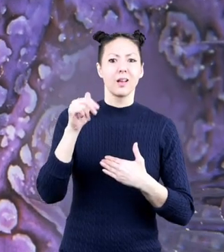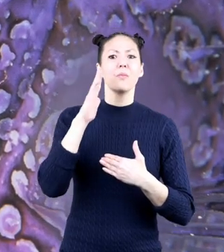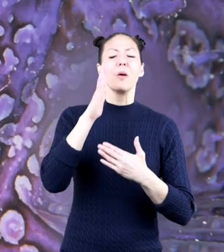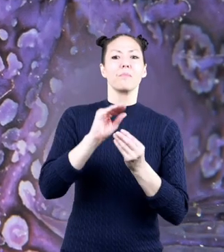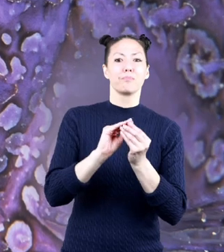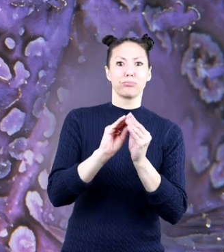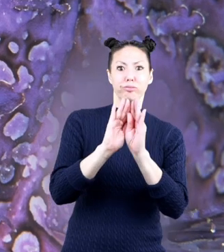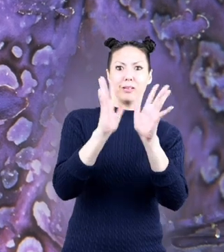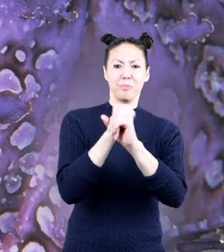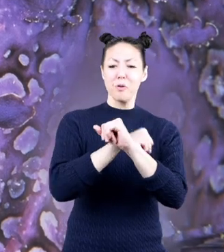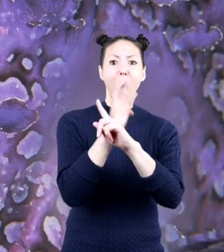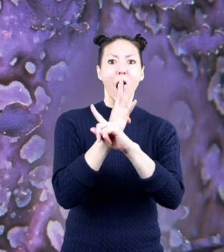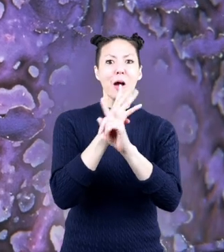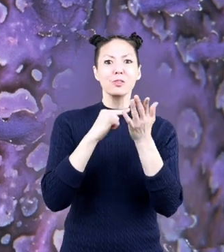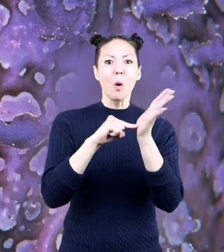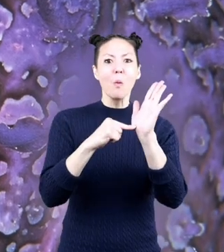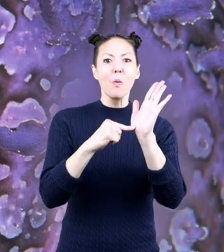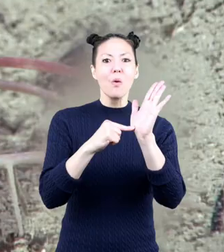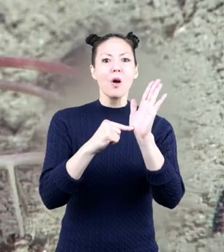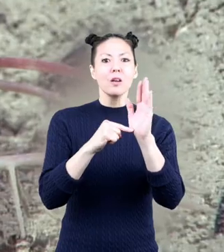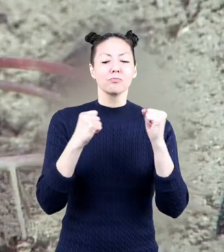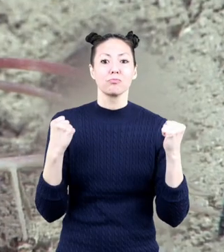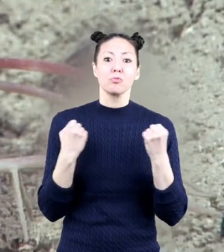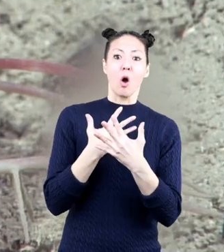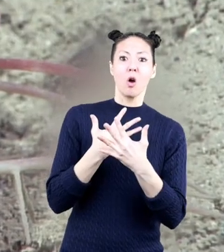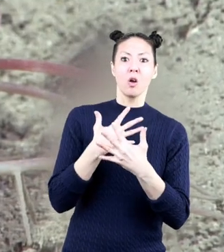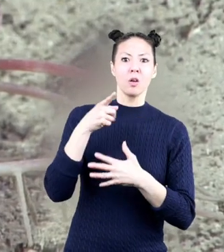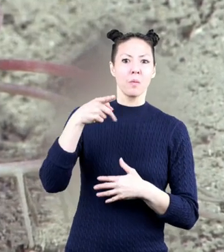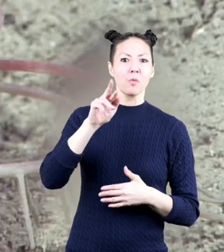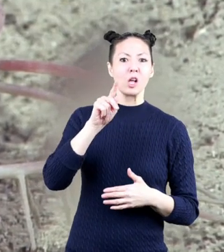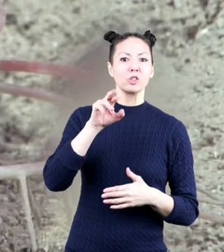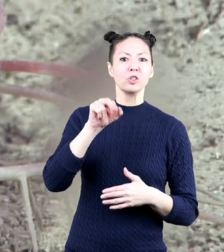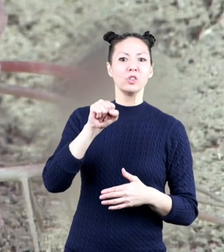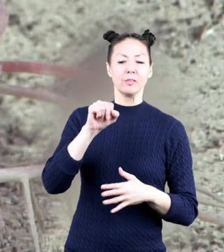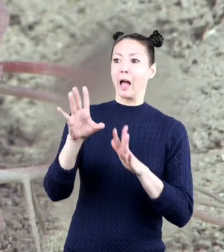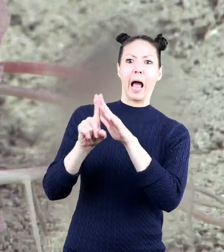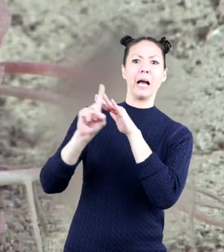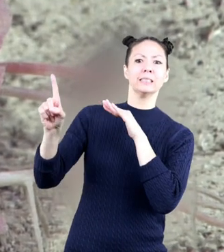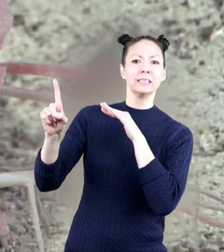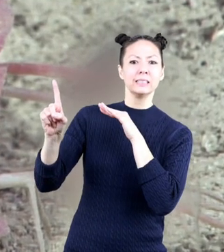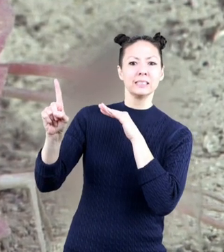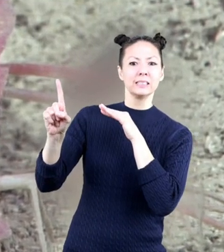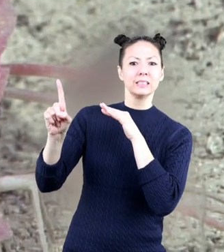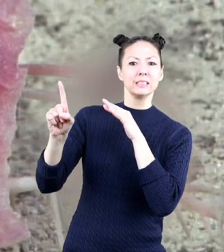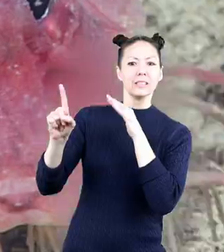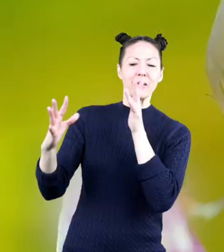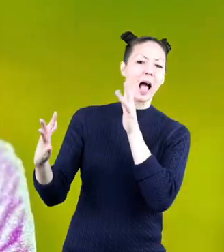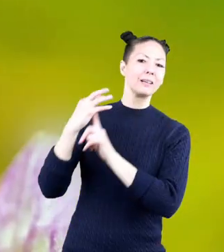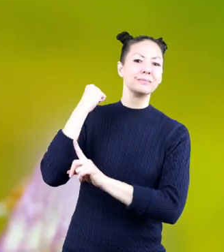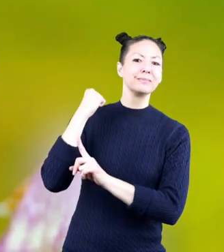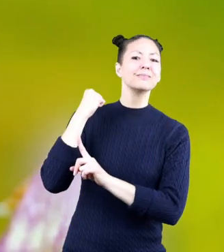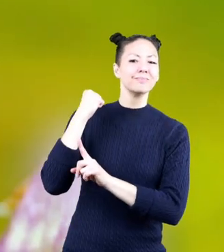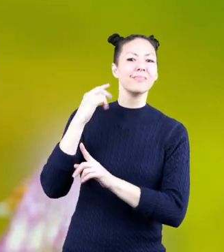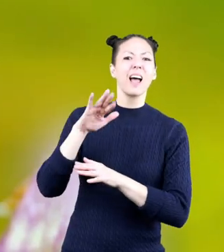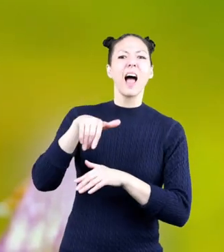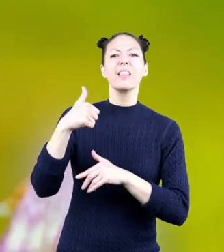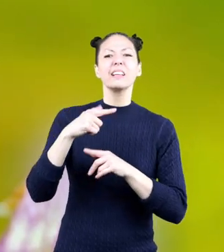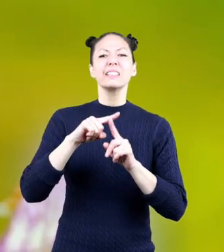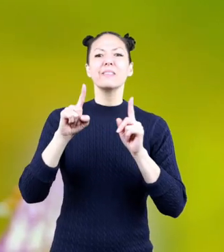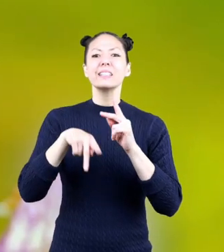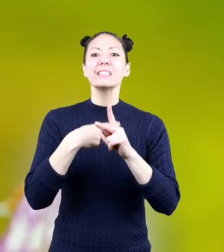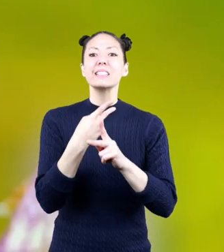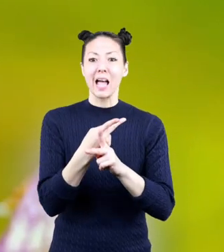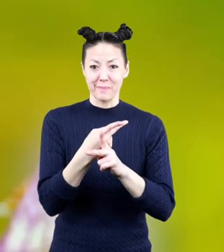large, brightly colored fins to startle their predators so they can escape. Our next type of